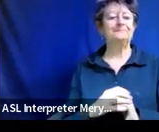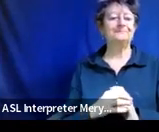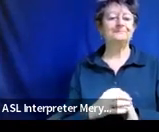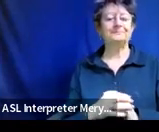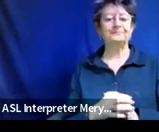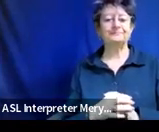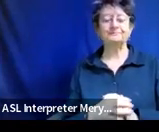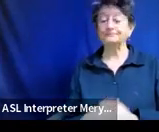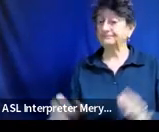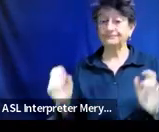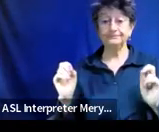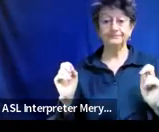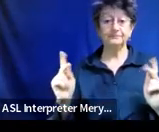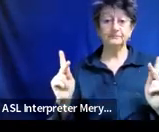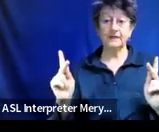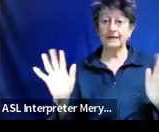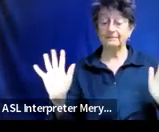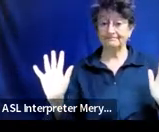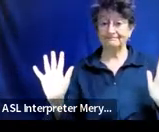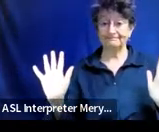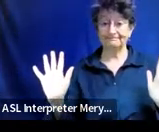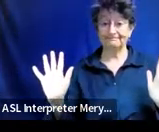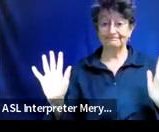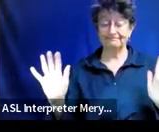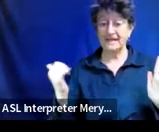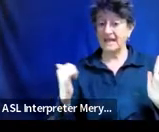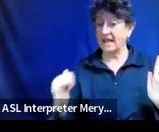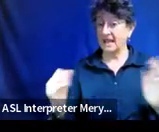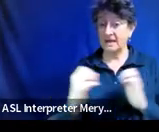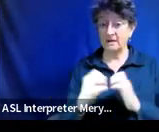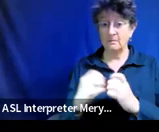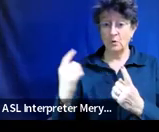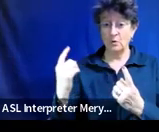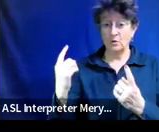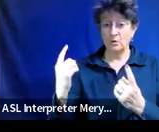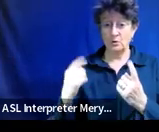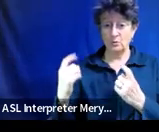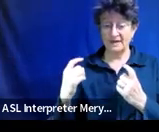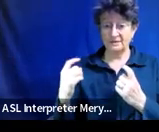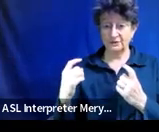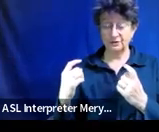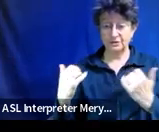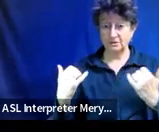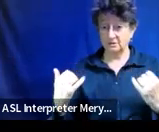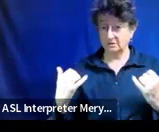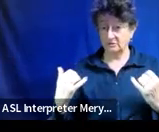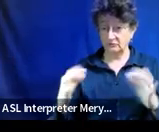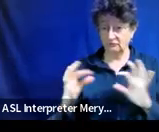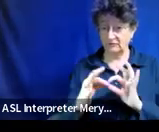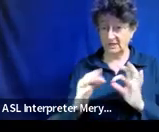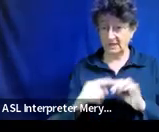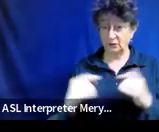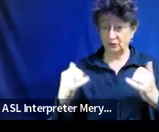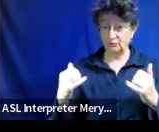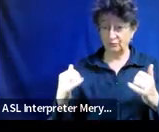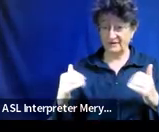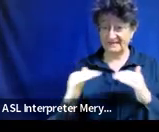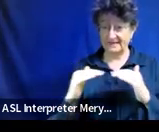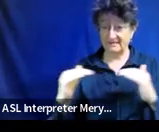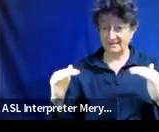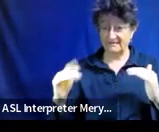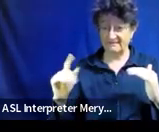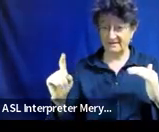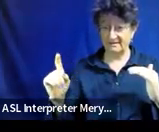All right. Any more present level discussion or